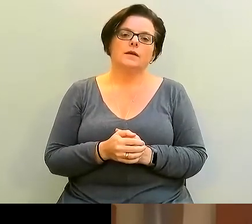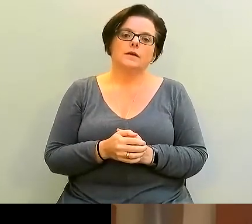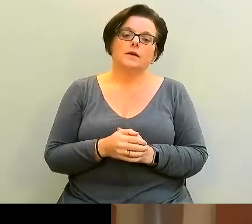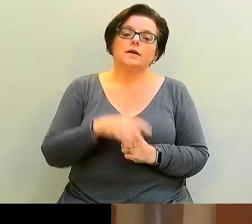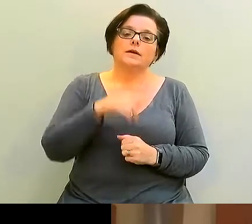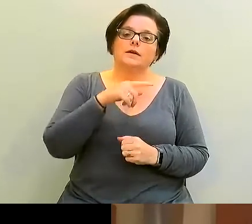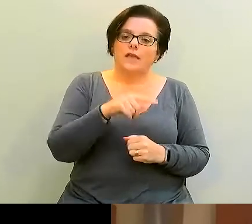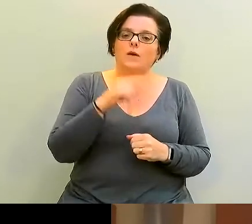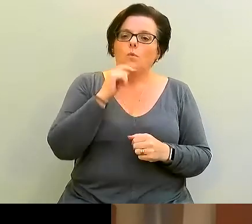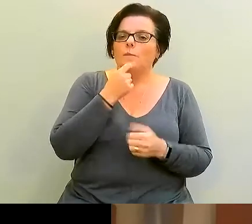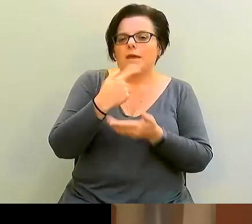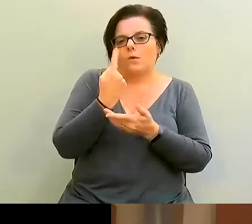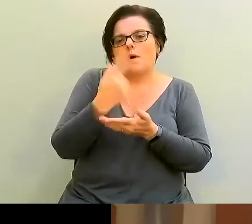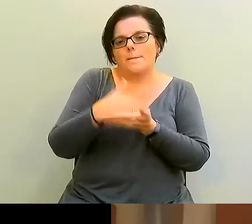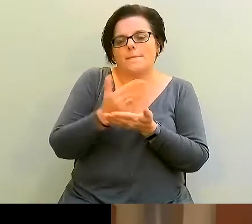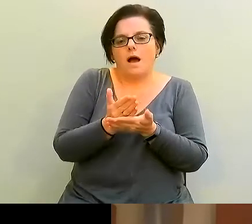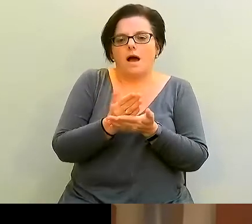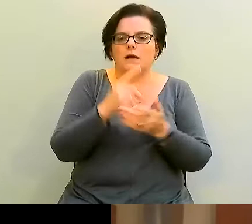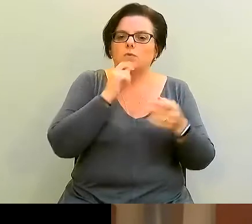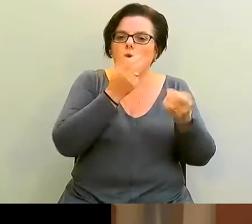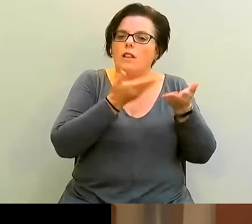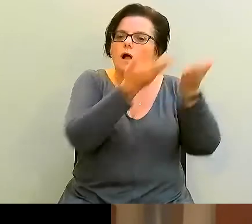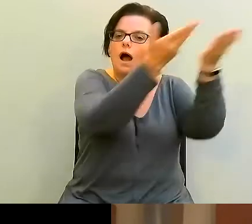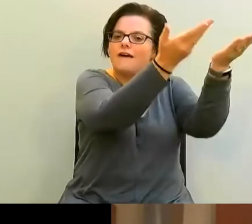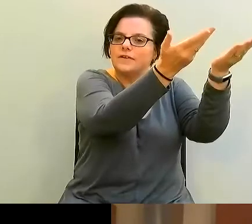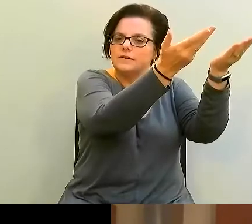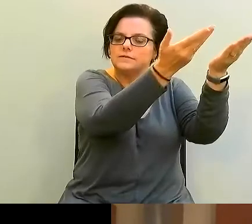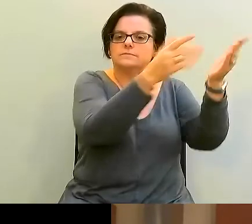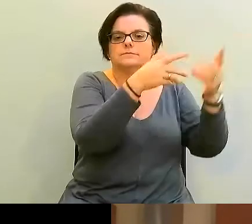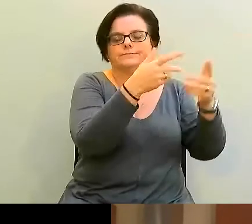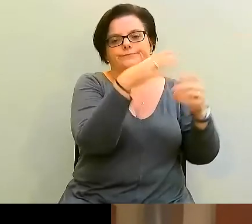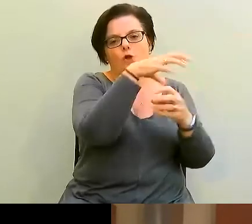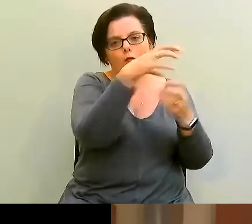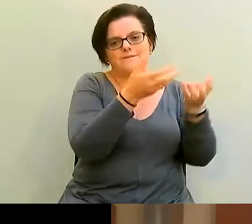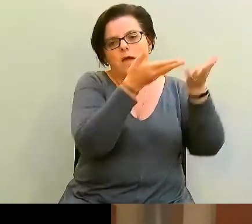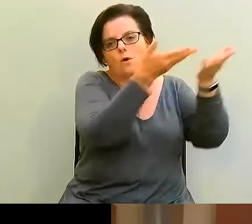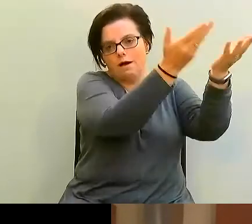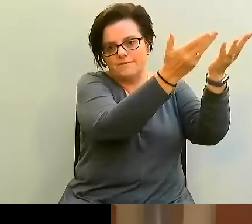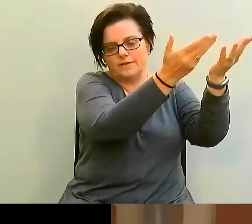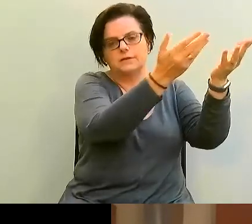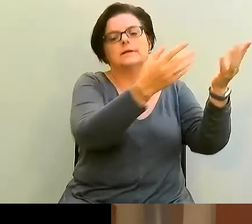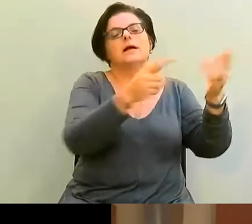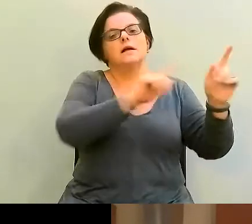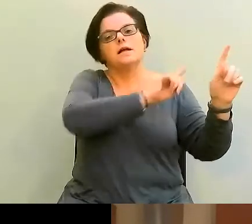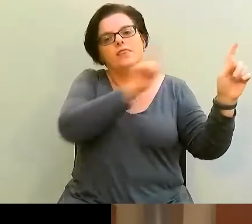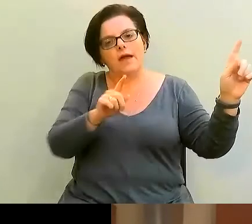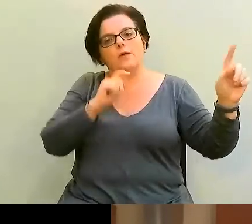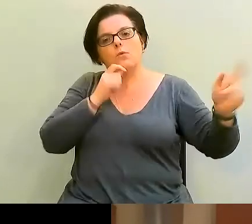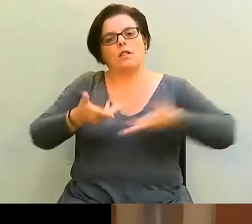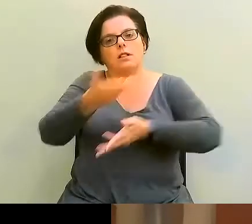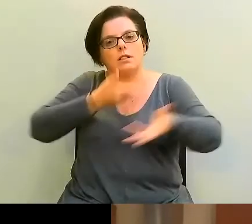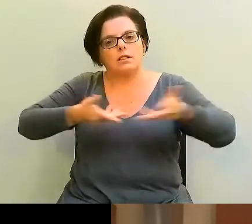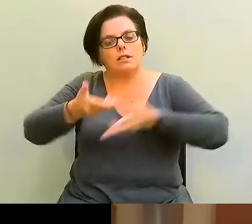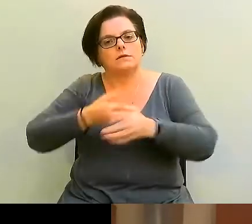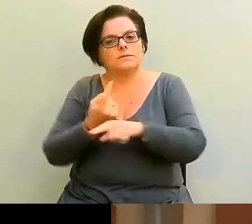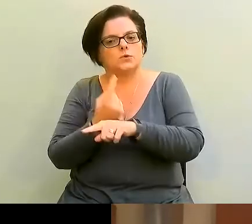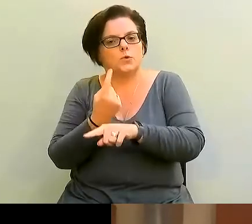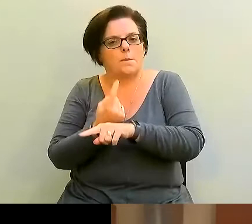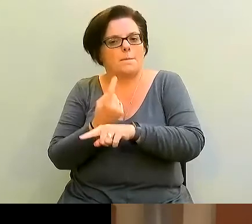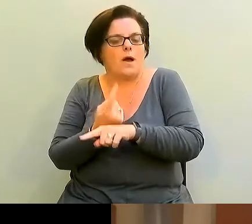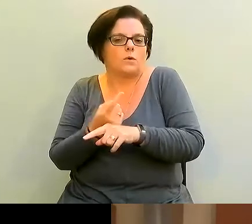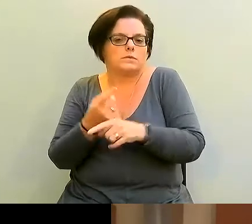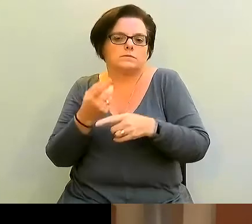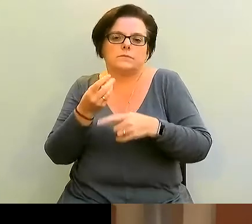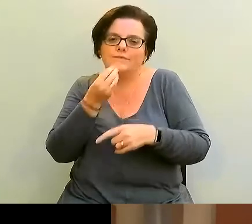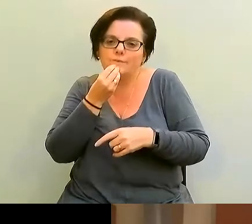cauliflower in the oven, and maybe talks on screen a bit more about health food connections and well being, and then go back,